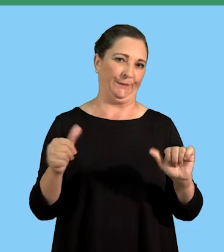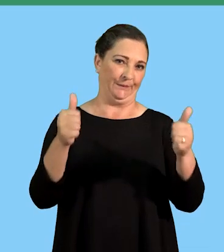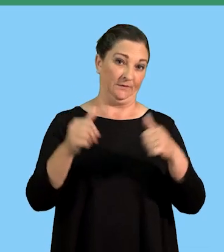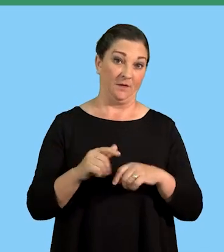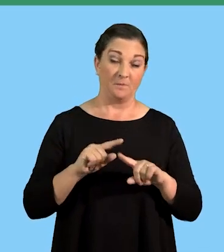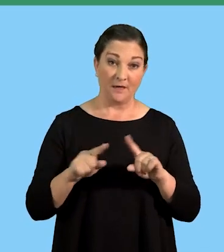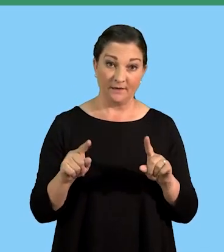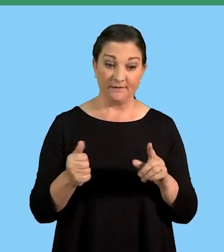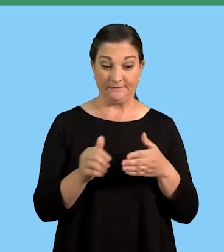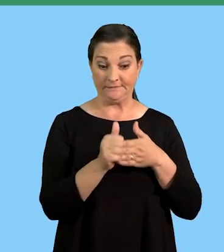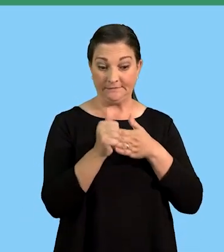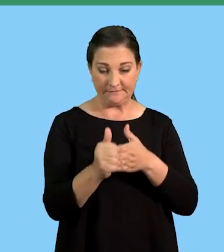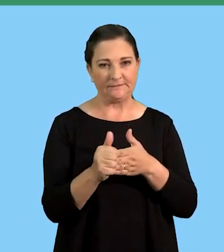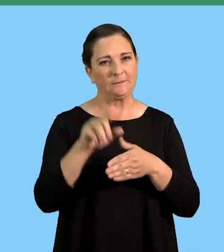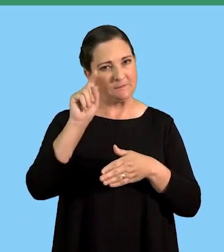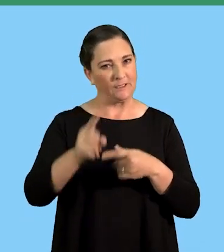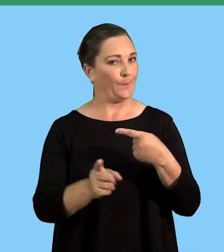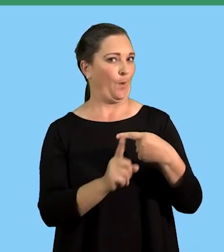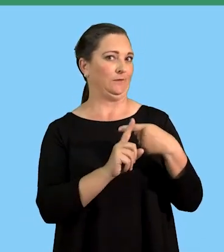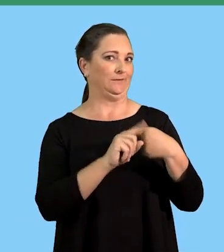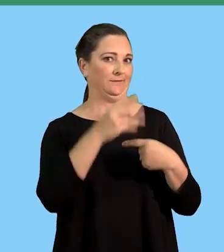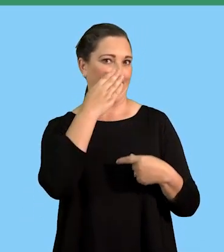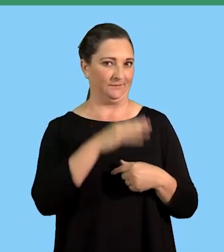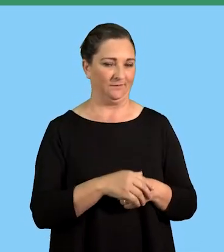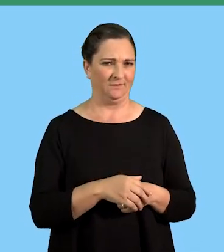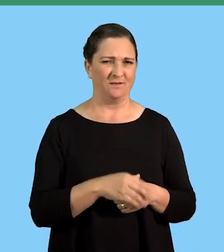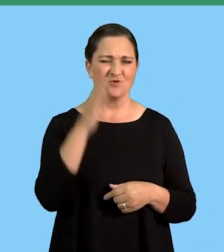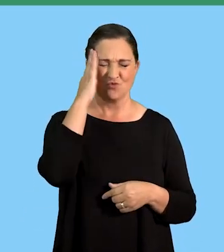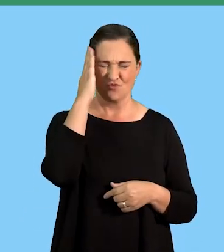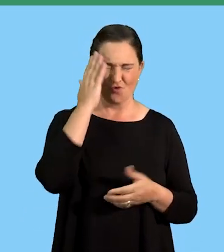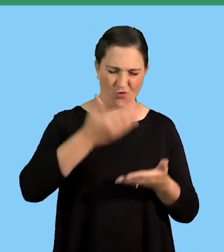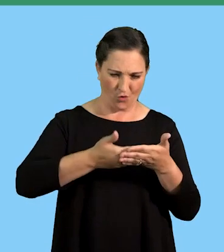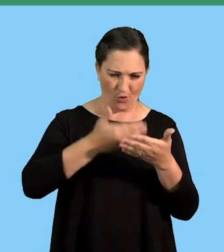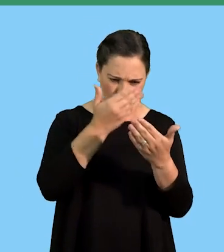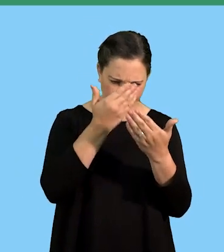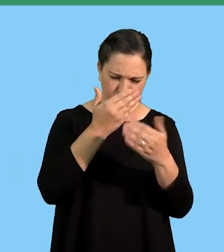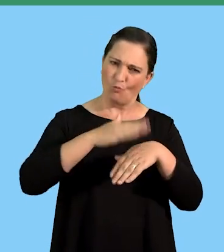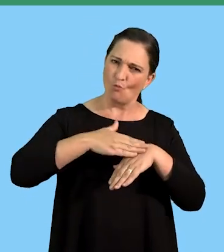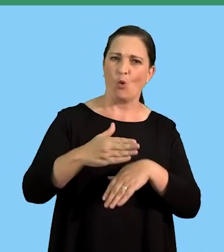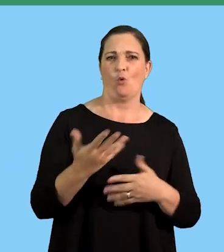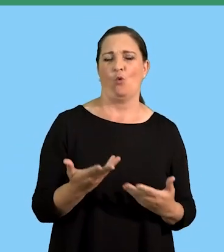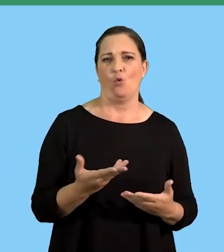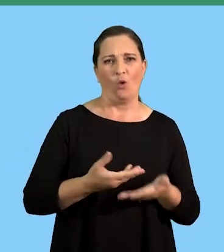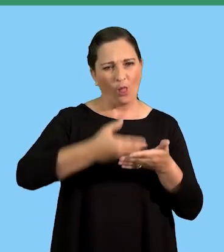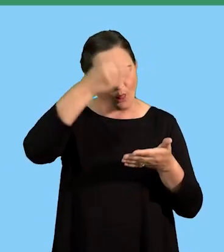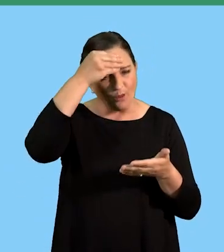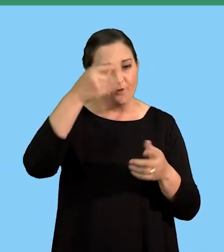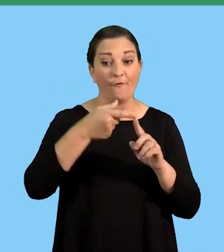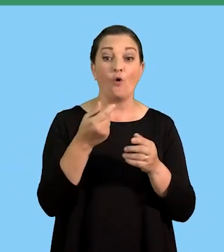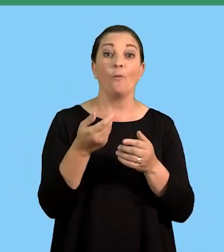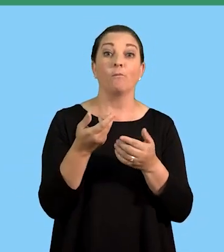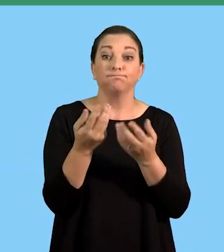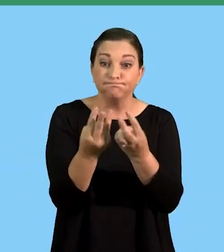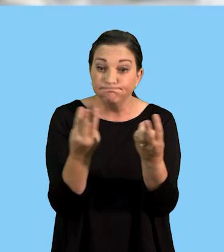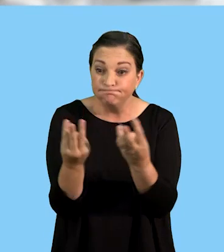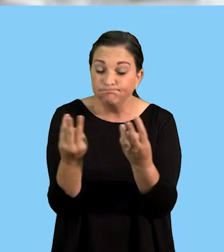business. And then, a leader with a positive attitude knows that there's always more to learn. So, this is a leader who's going to learn from